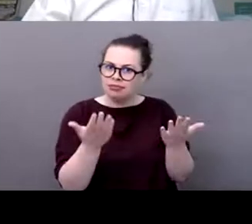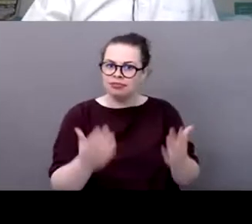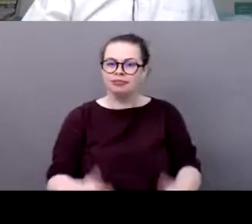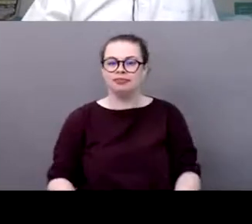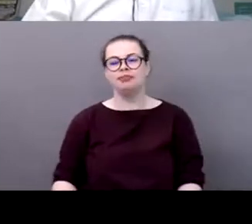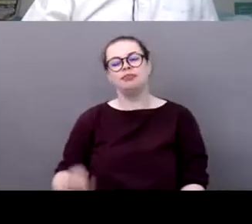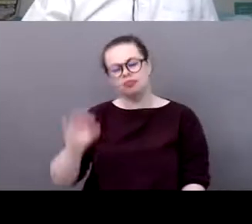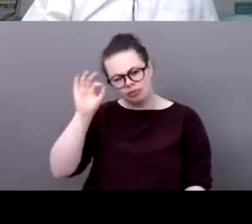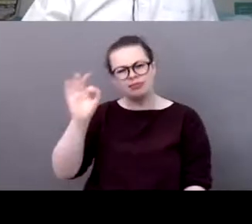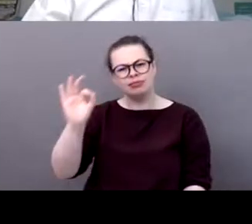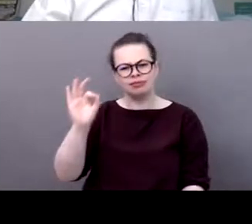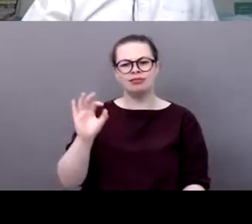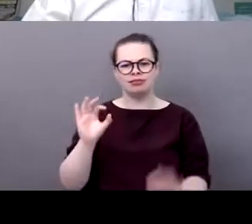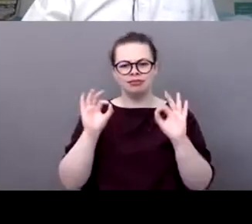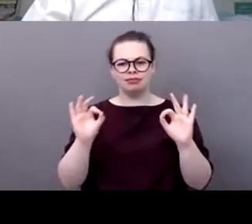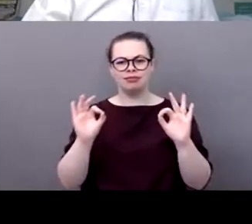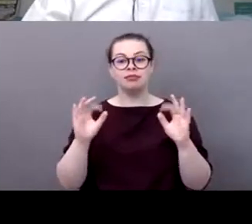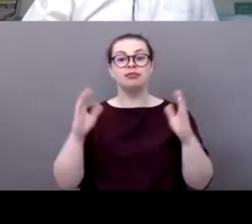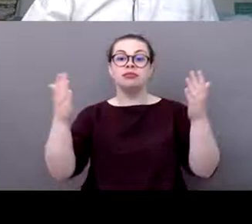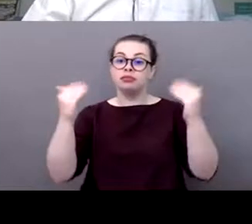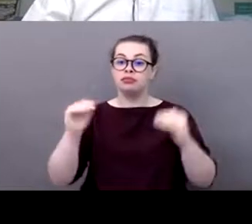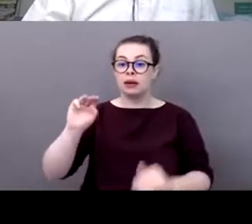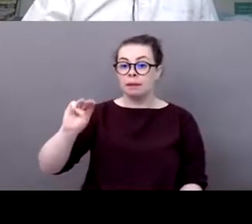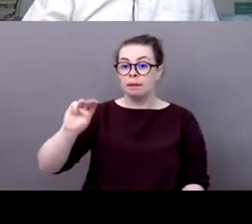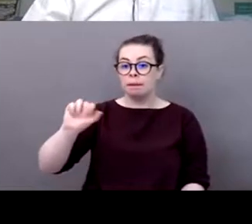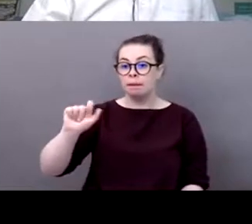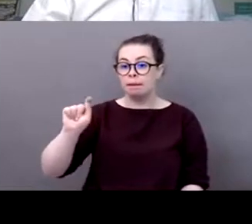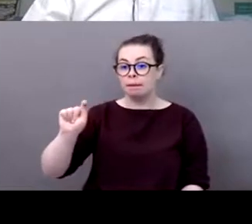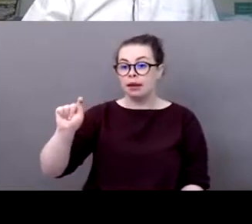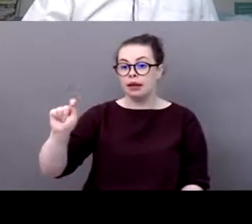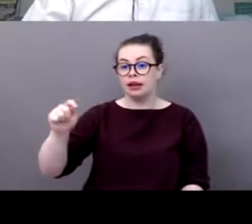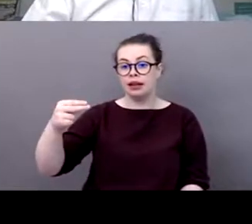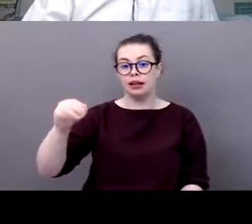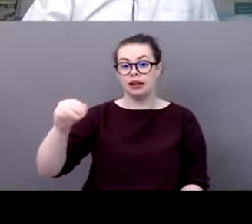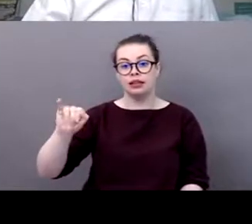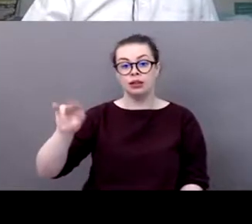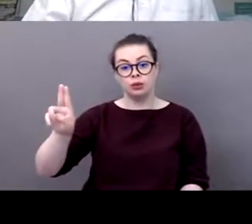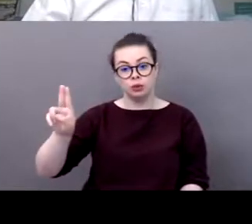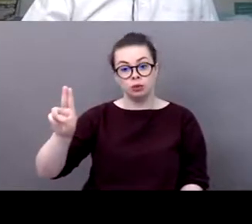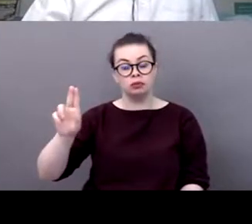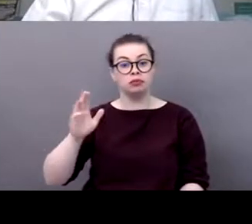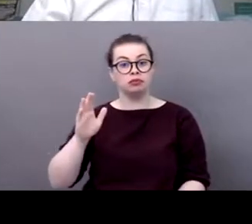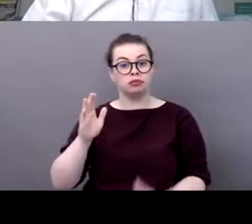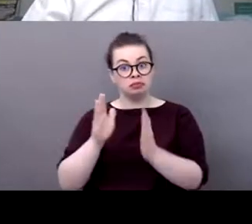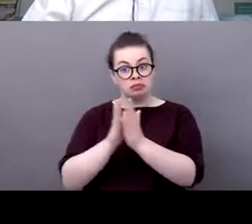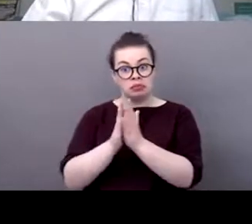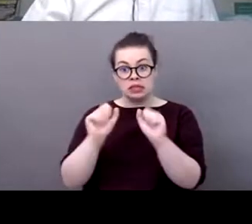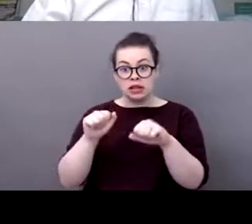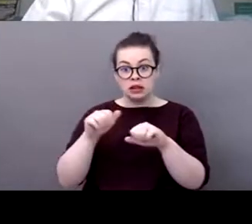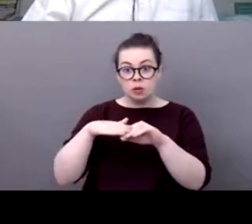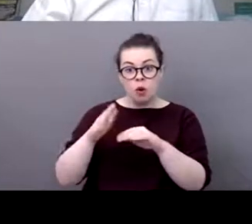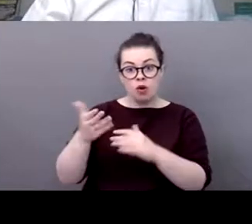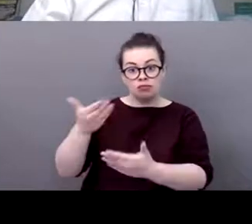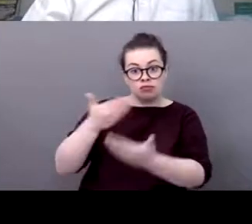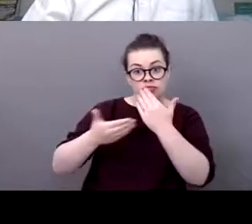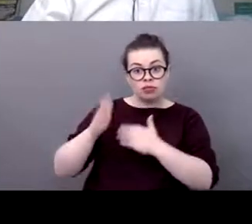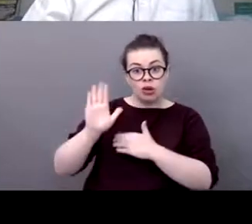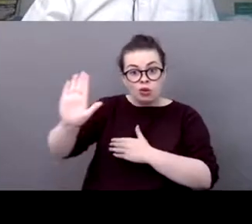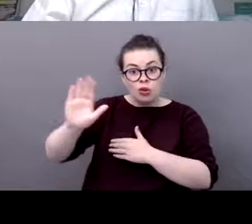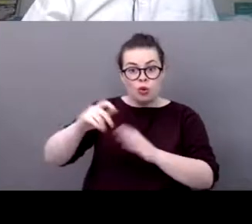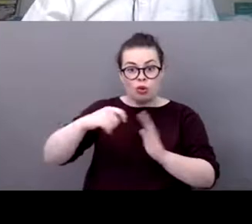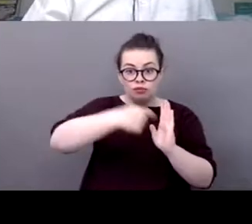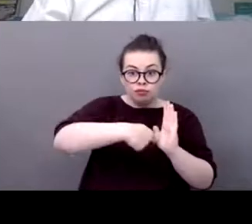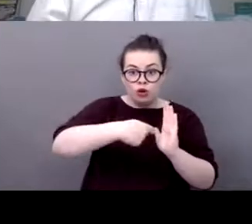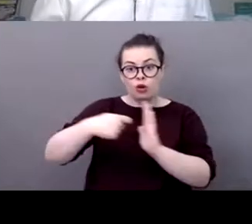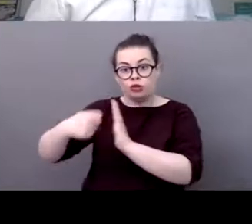to you uh matthew maybe we're gonna talk a bit more about those those actions uh if i if i was to ask